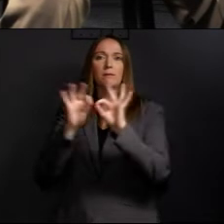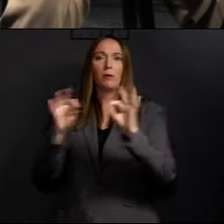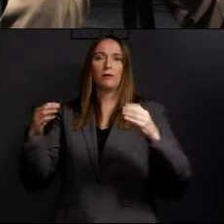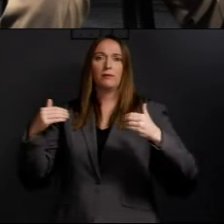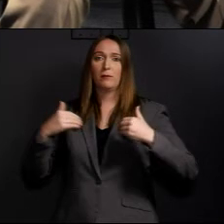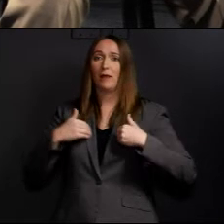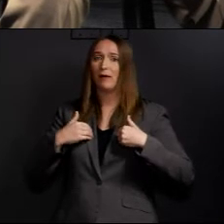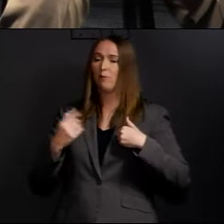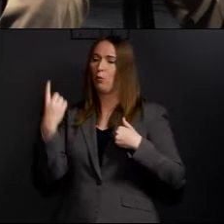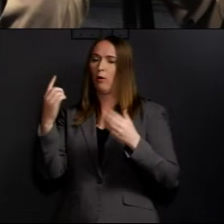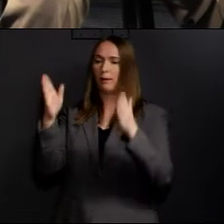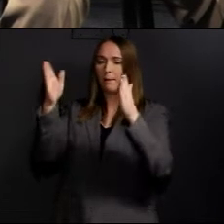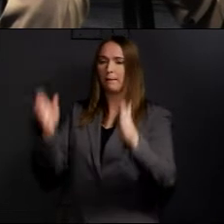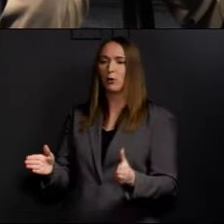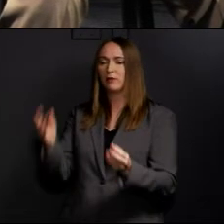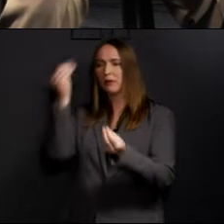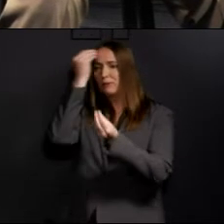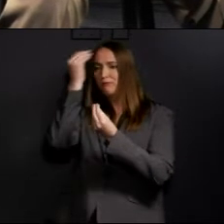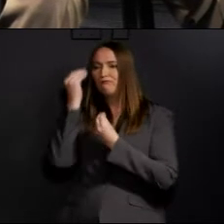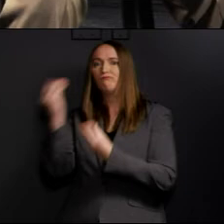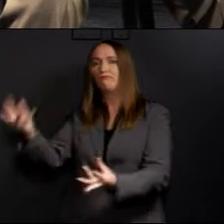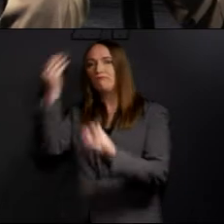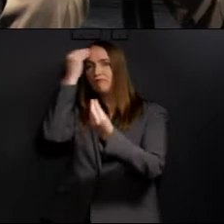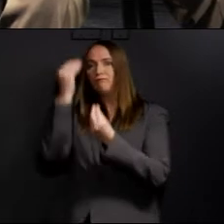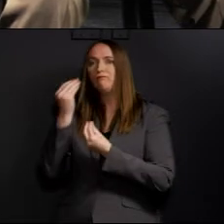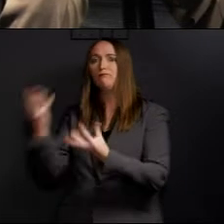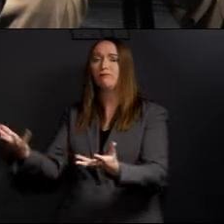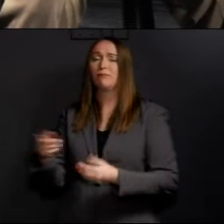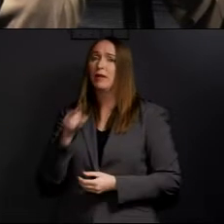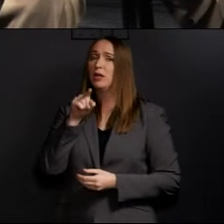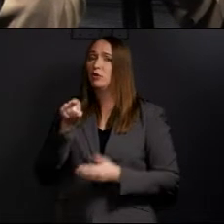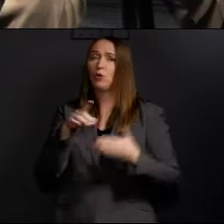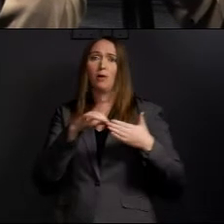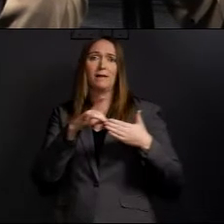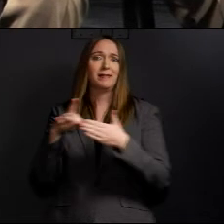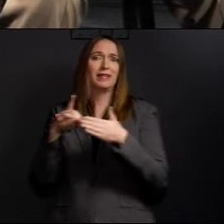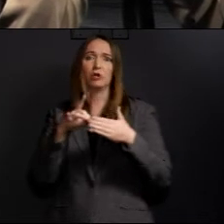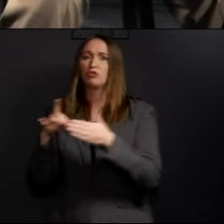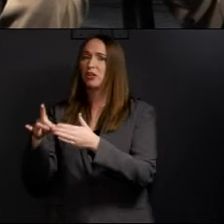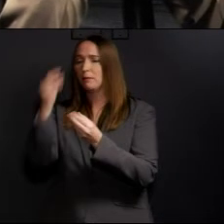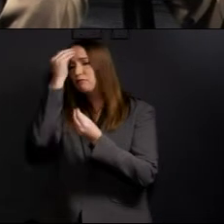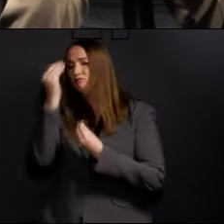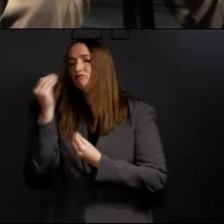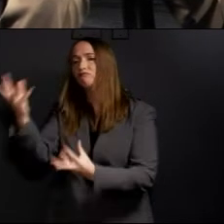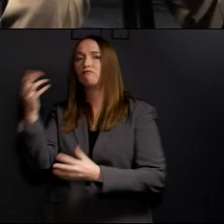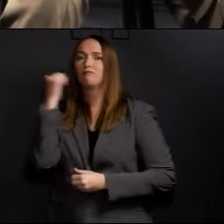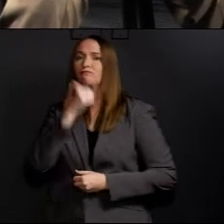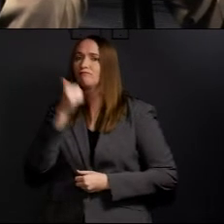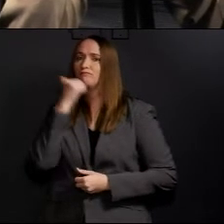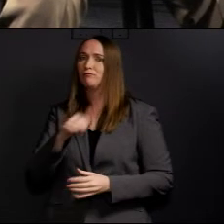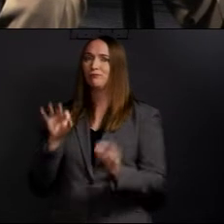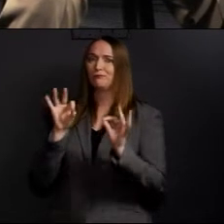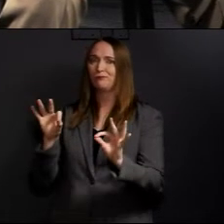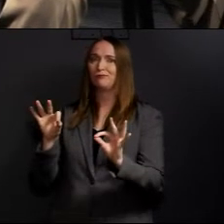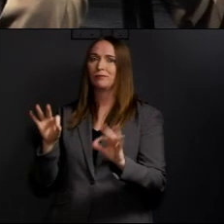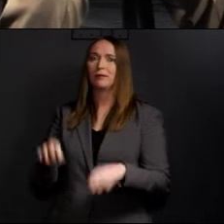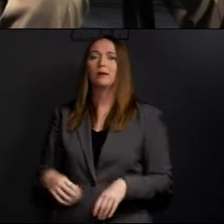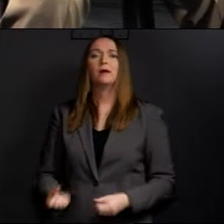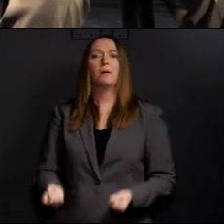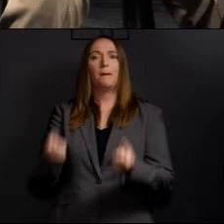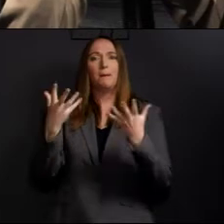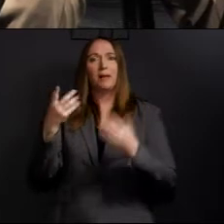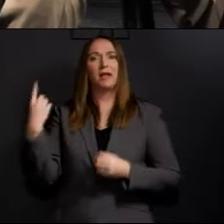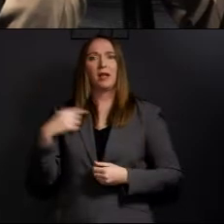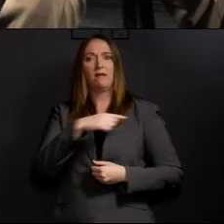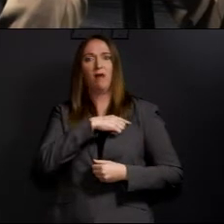the organization. And you've done a Herculean job in doing that. Obviously, you've heard from all of us and each of us